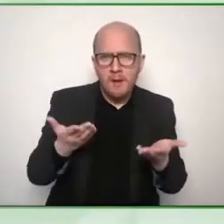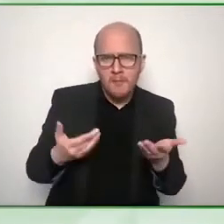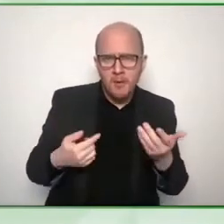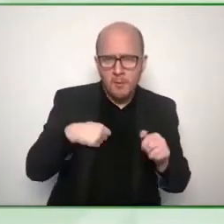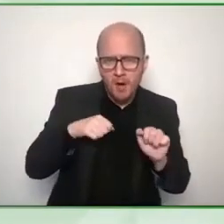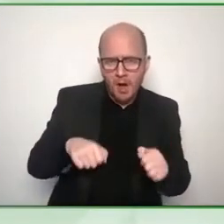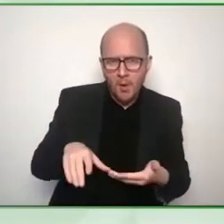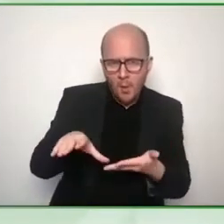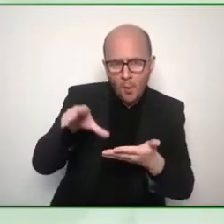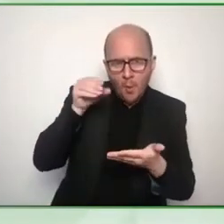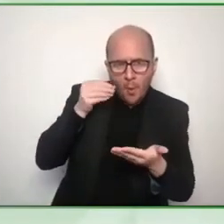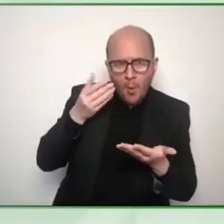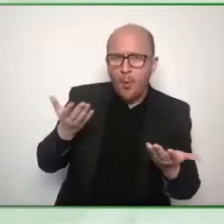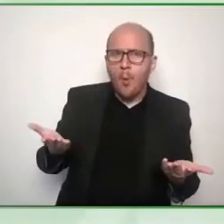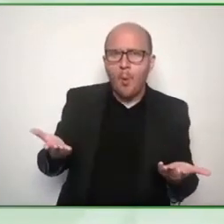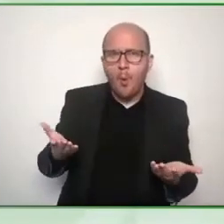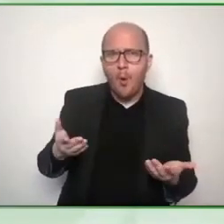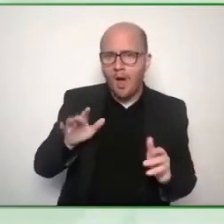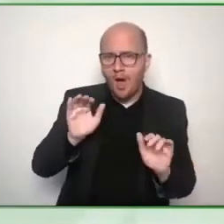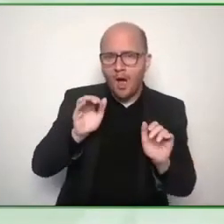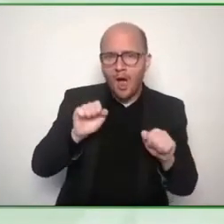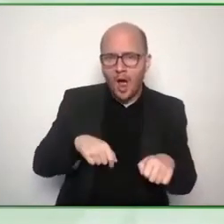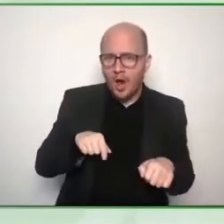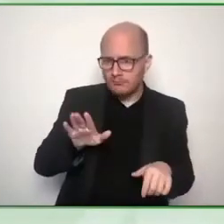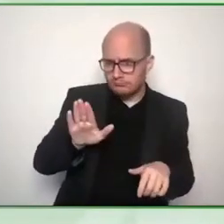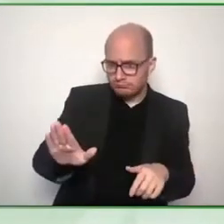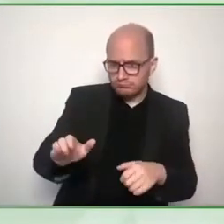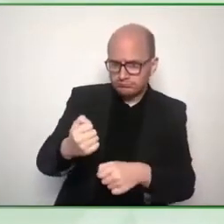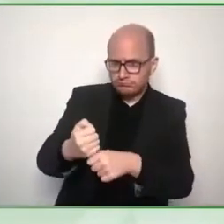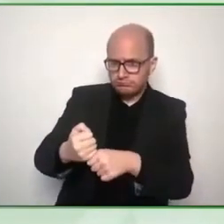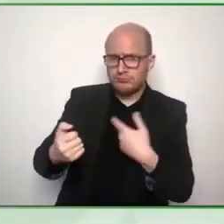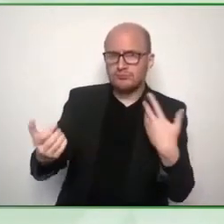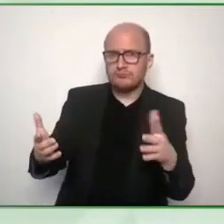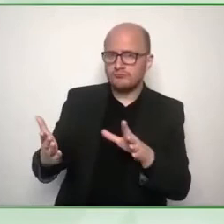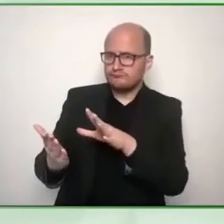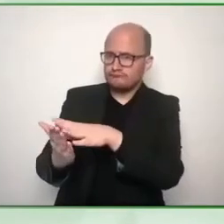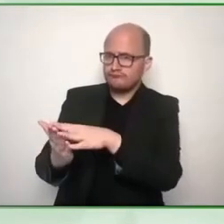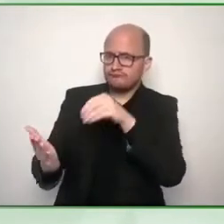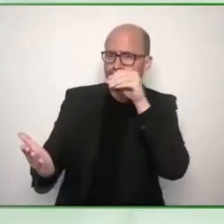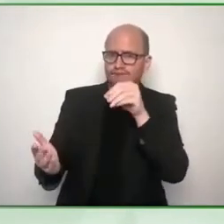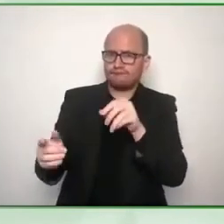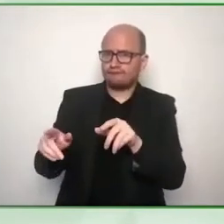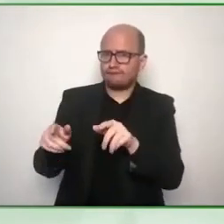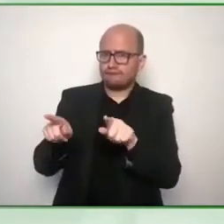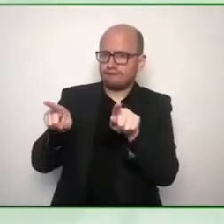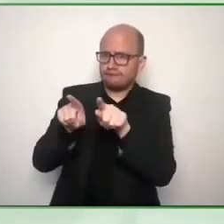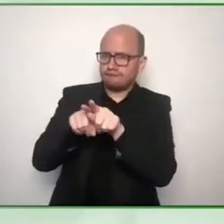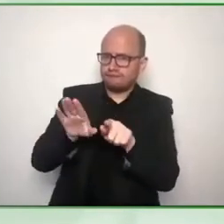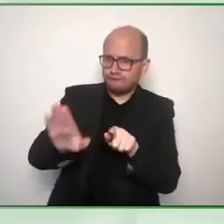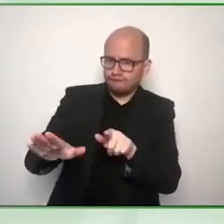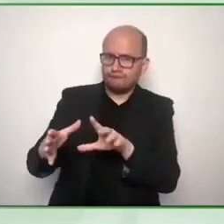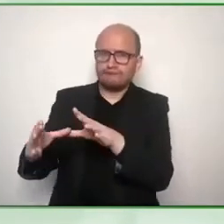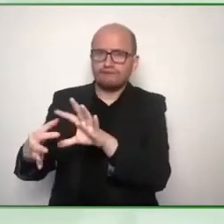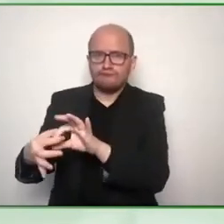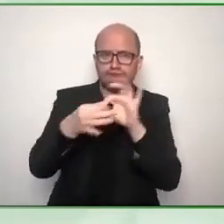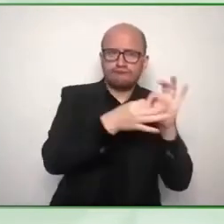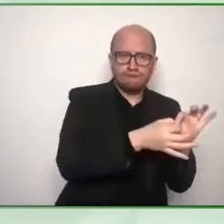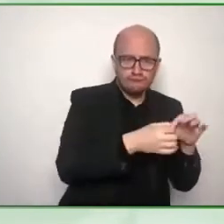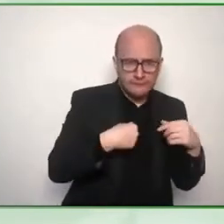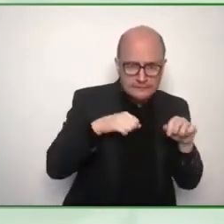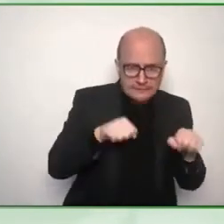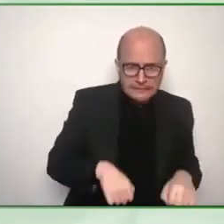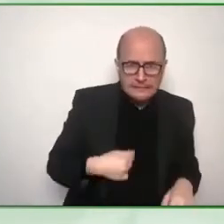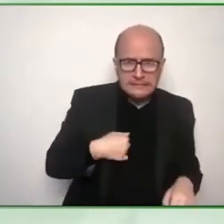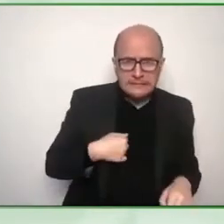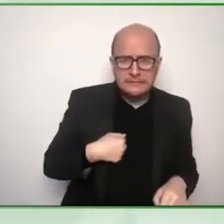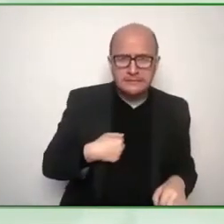what you're doing is that something in consideration at the government of south australia yeah absolutely it's